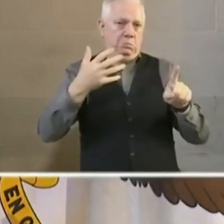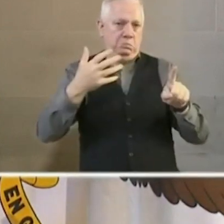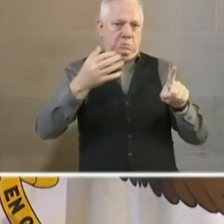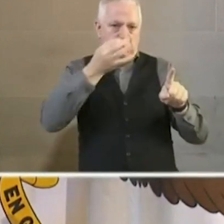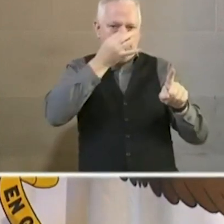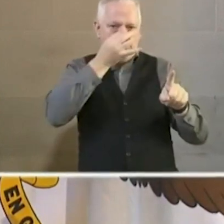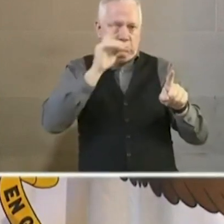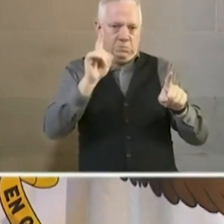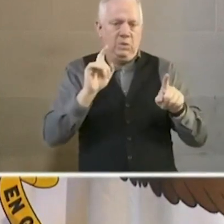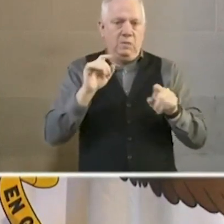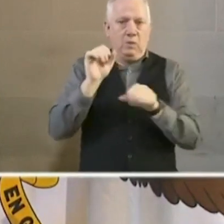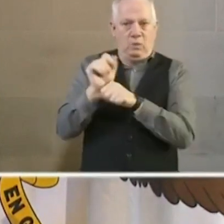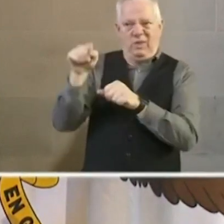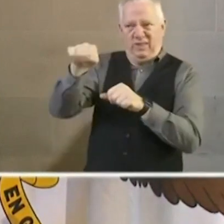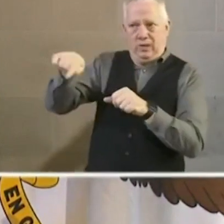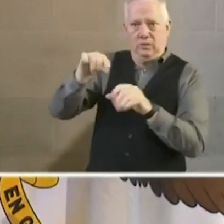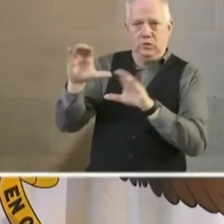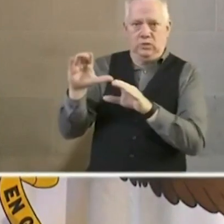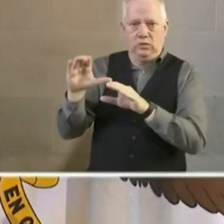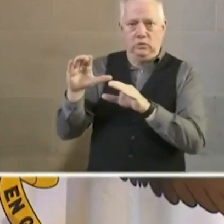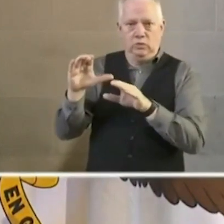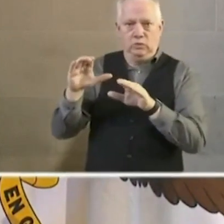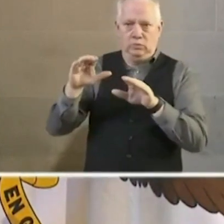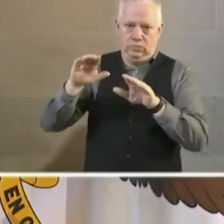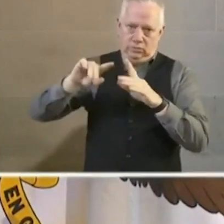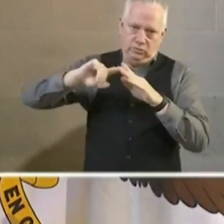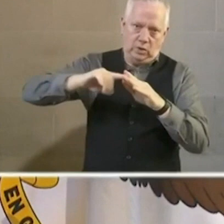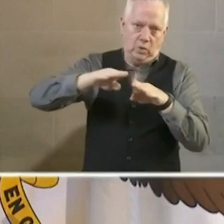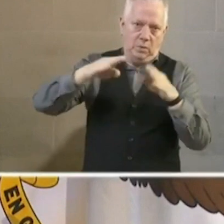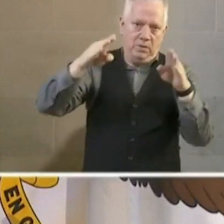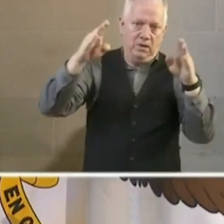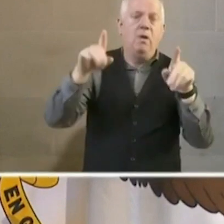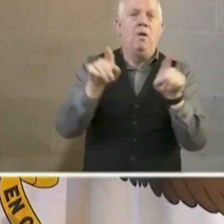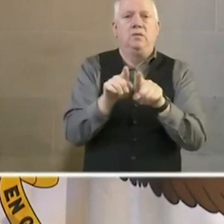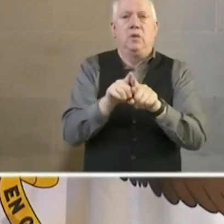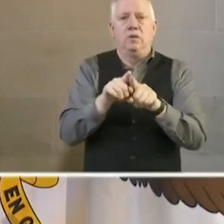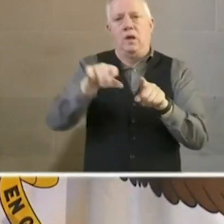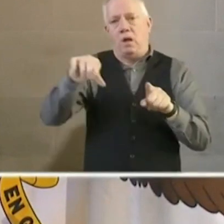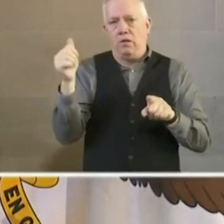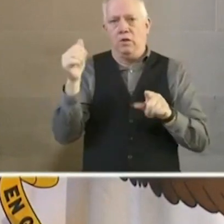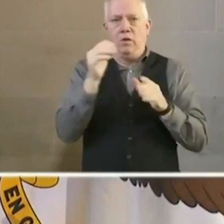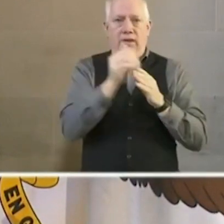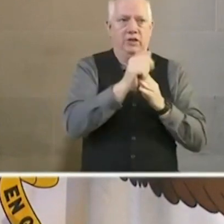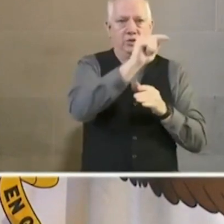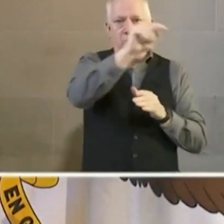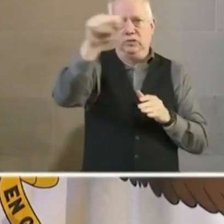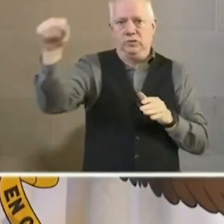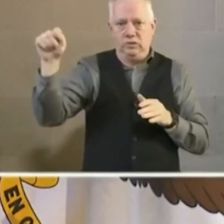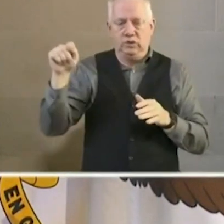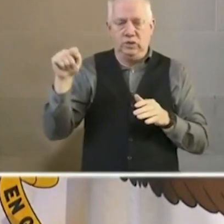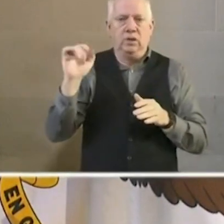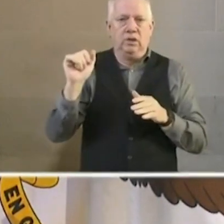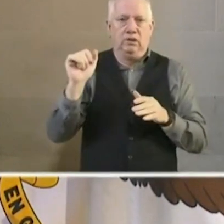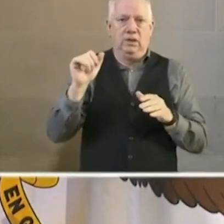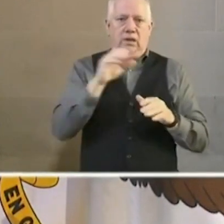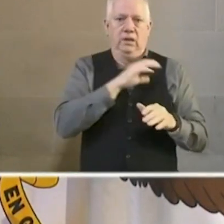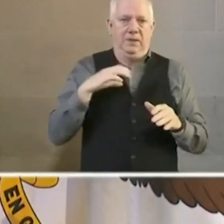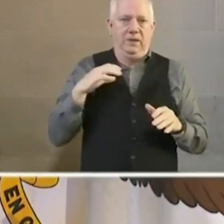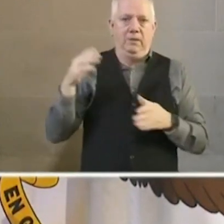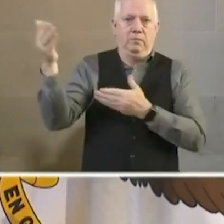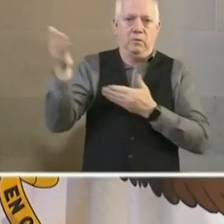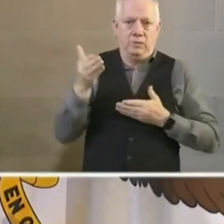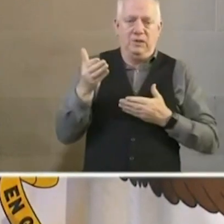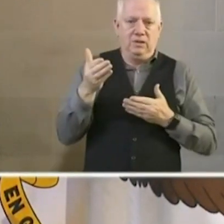about the work that they are doing to get us open, as well as the other leaders of that committee, Rodney